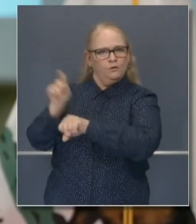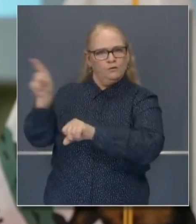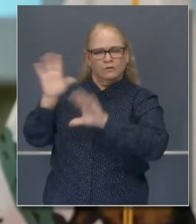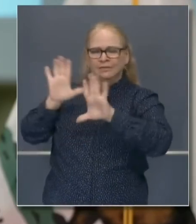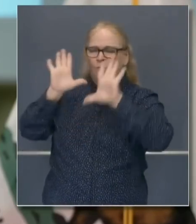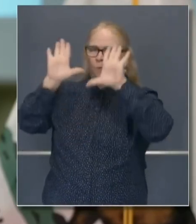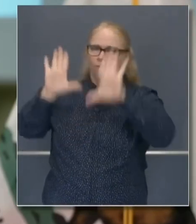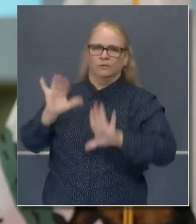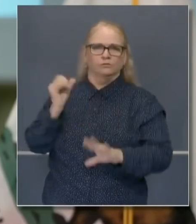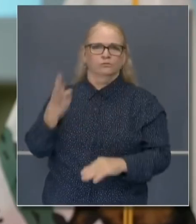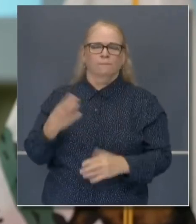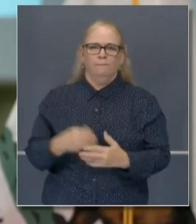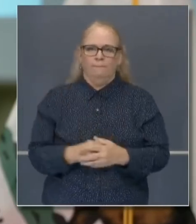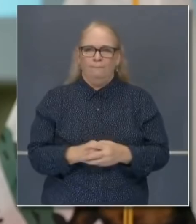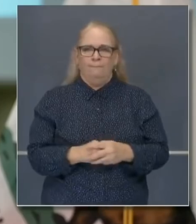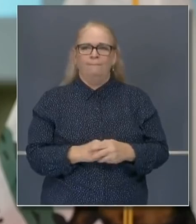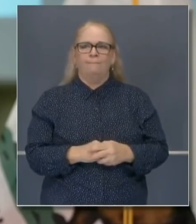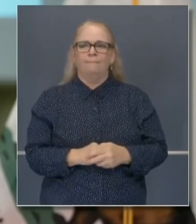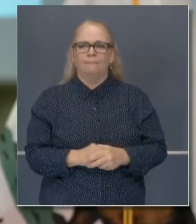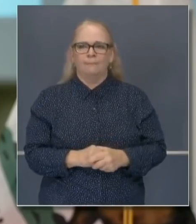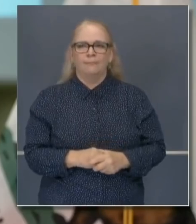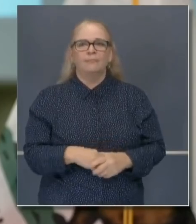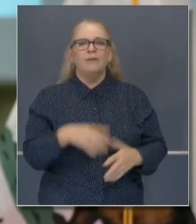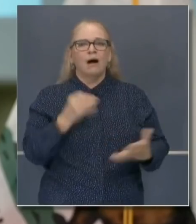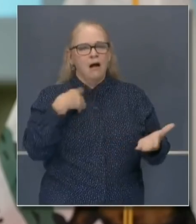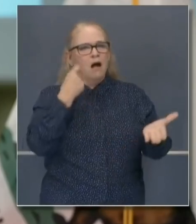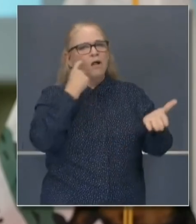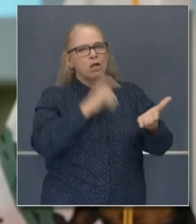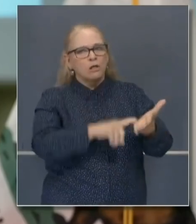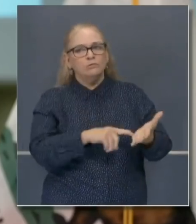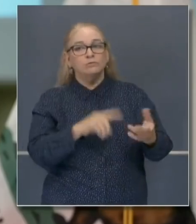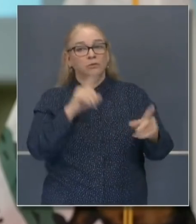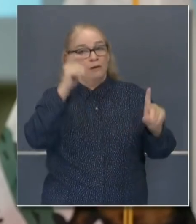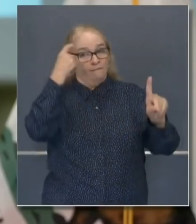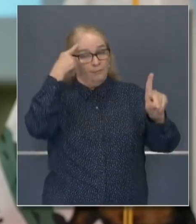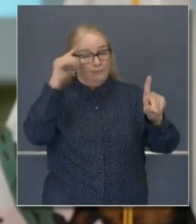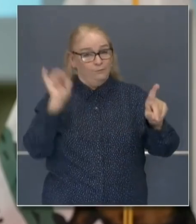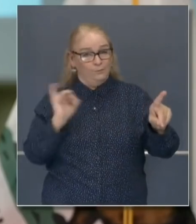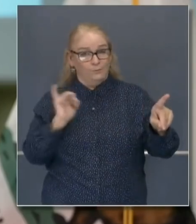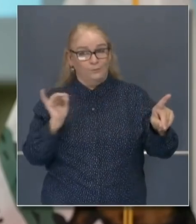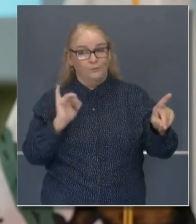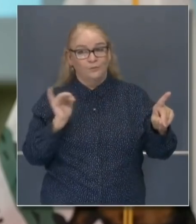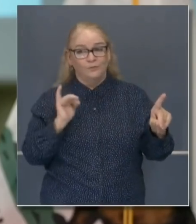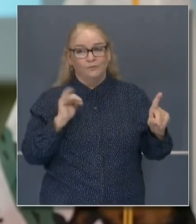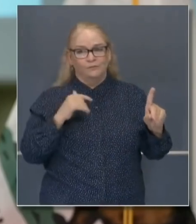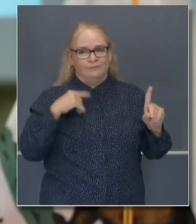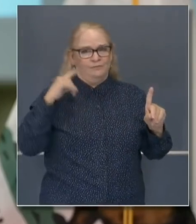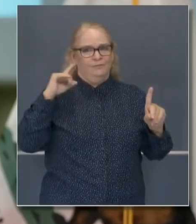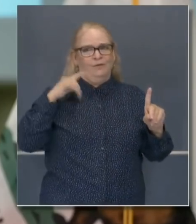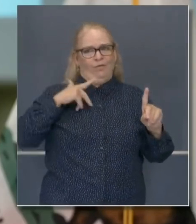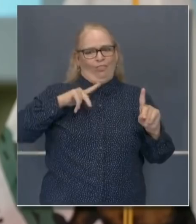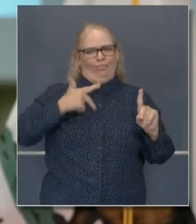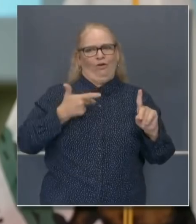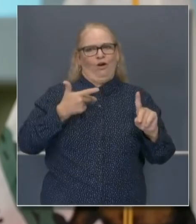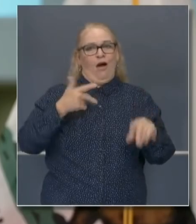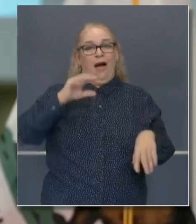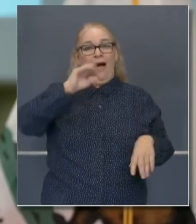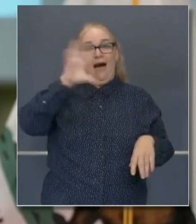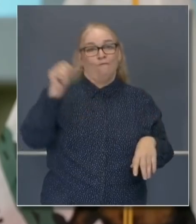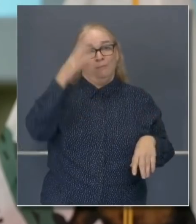not acknowledge, and I heard you say, Governor, that I'm the third African-American man ever to serve on this court.